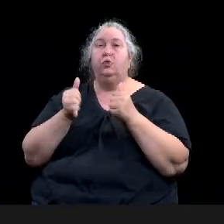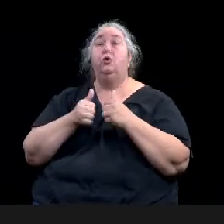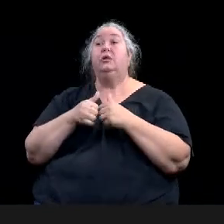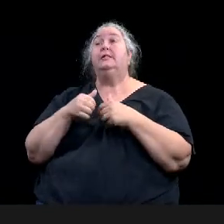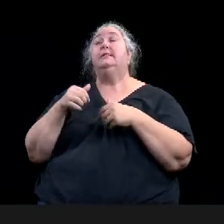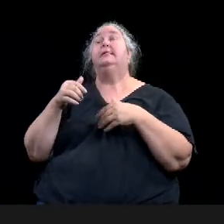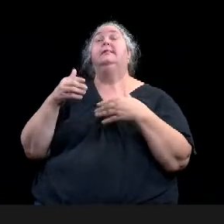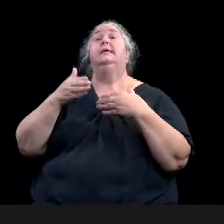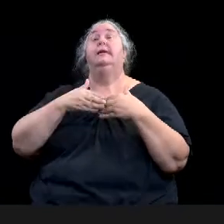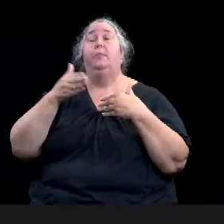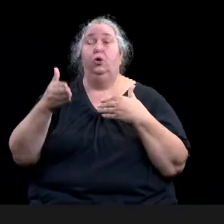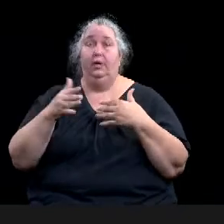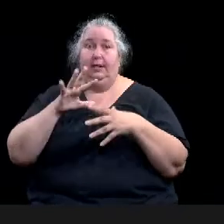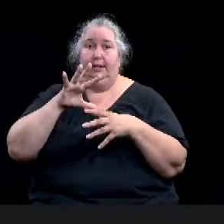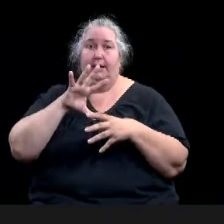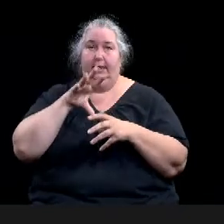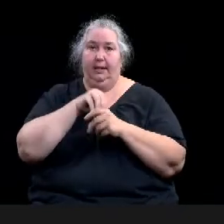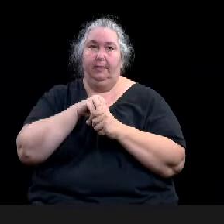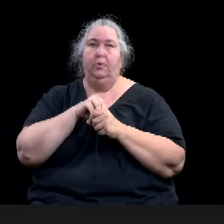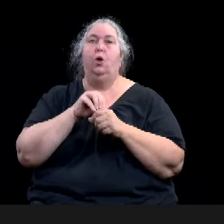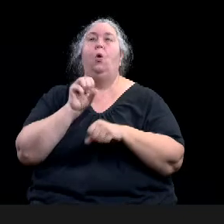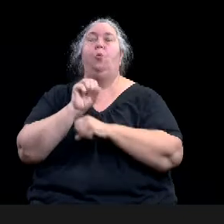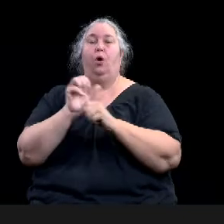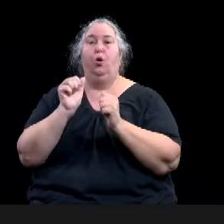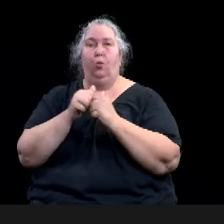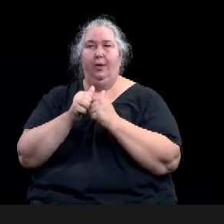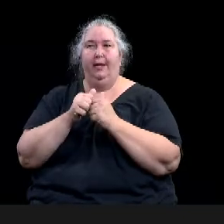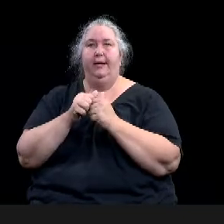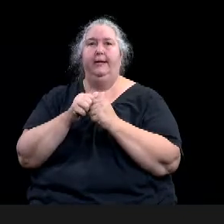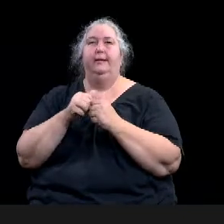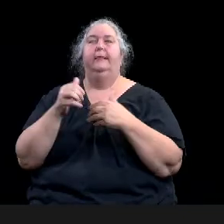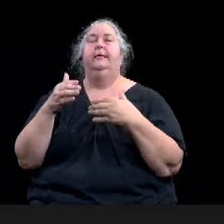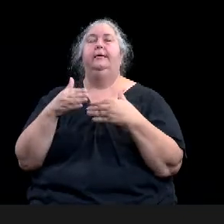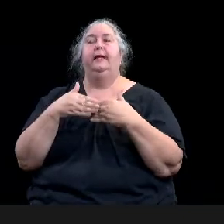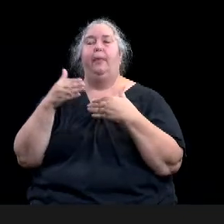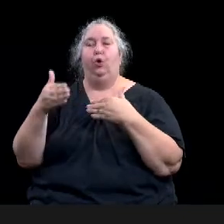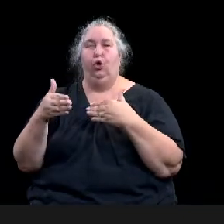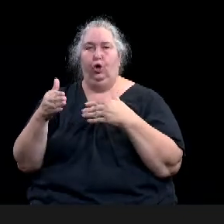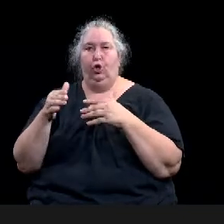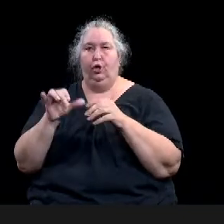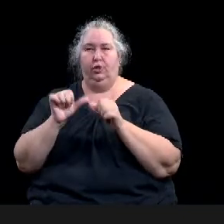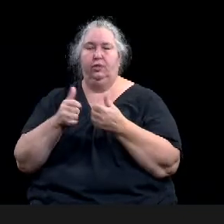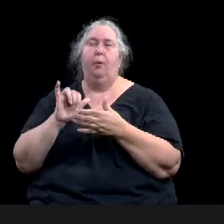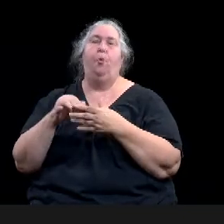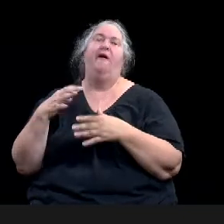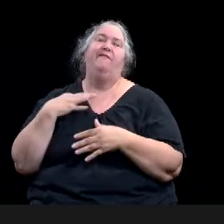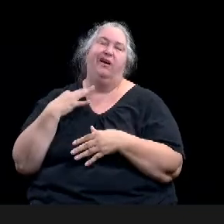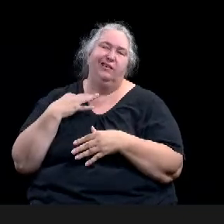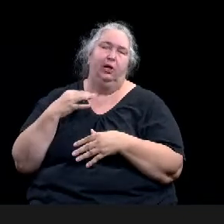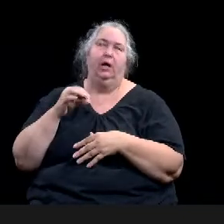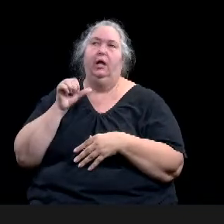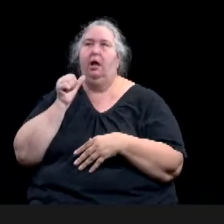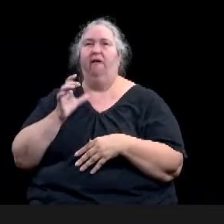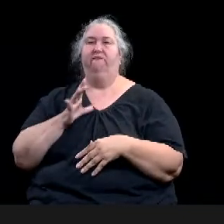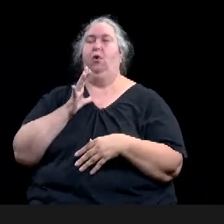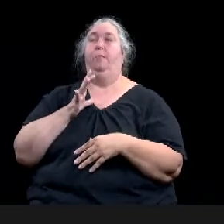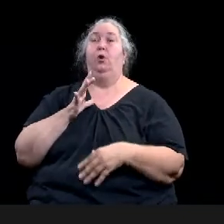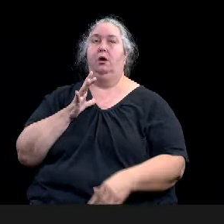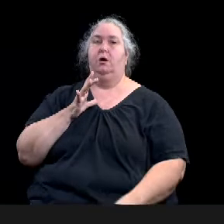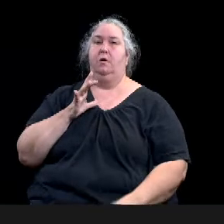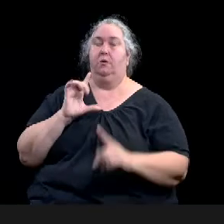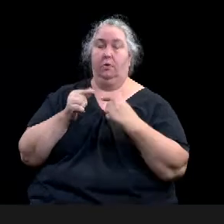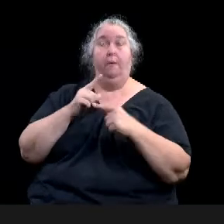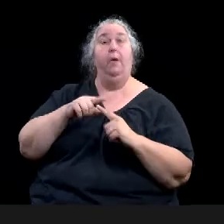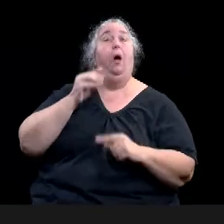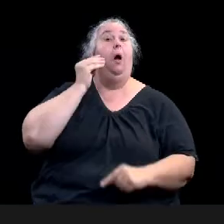groups. Homeowners associations are more formal, mandatory membership, mandatory dues. And I bring